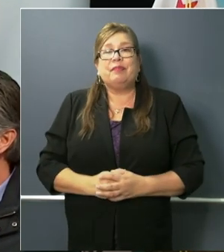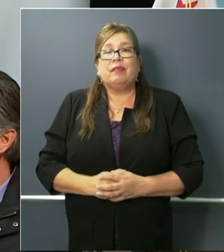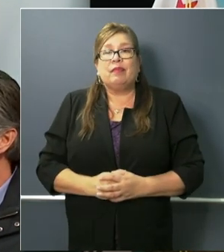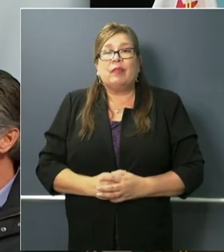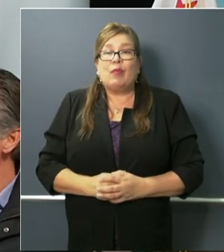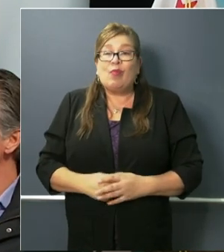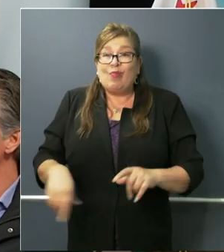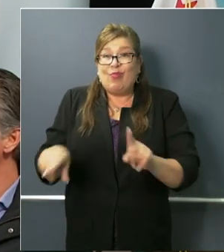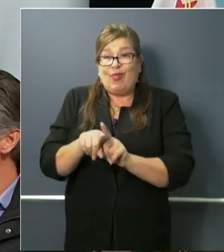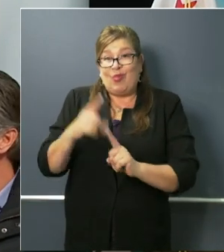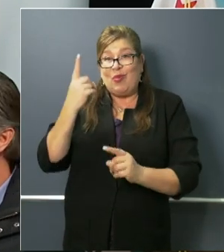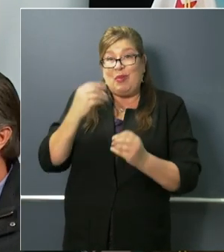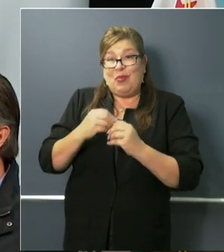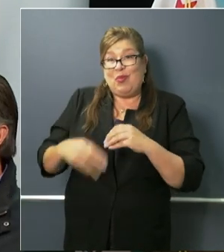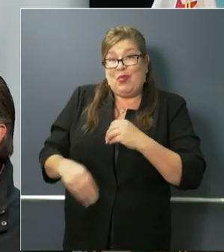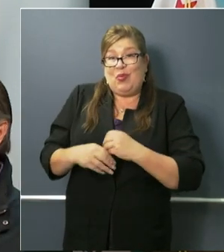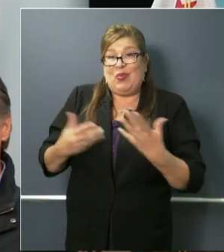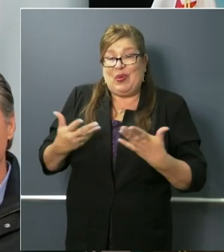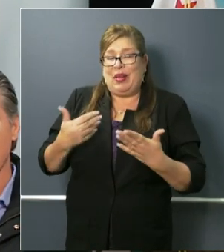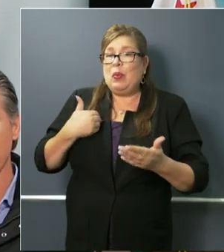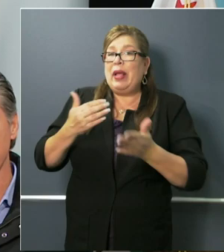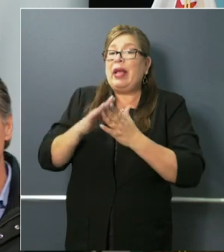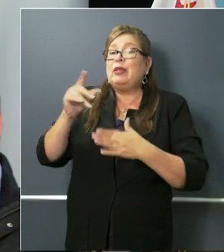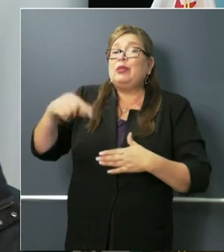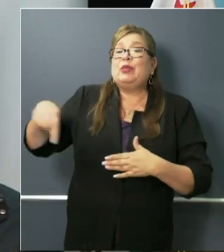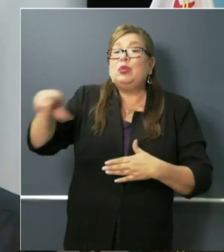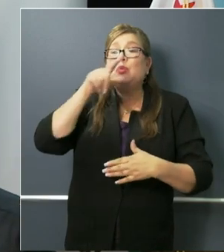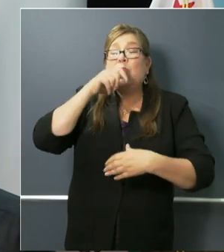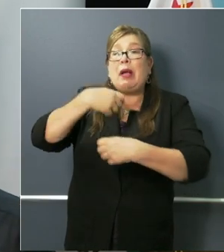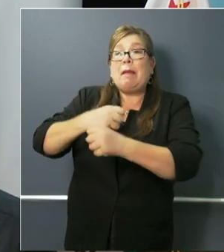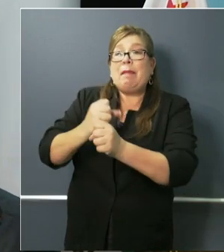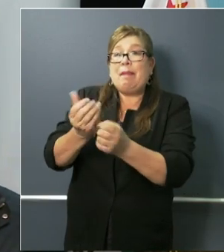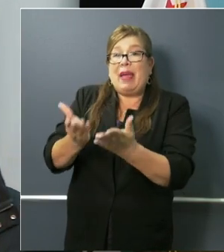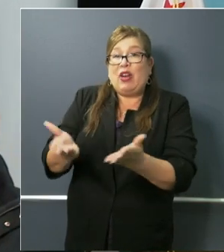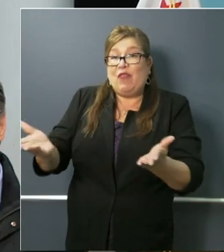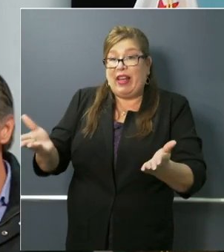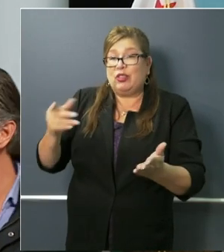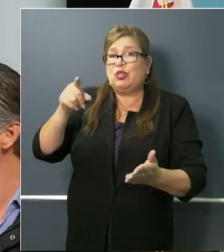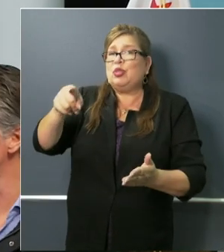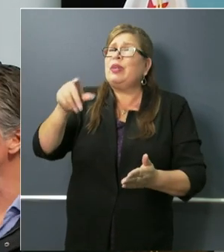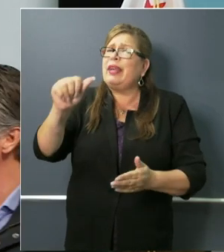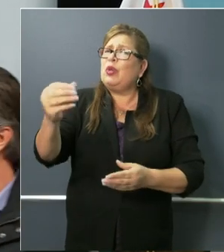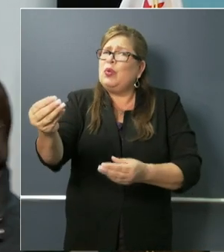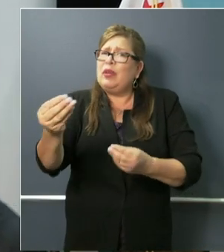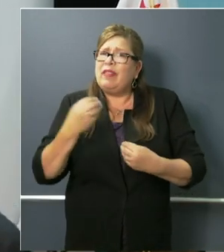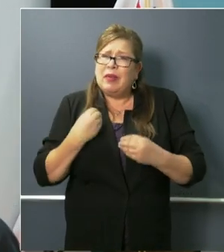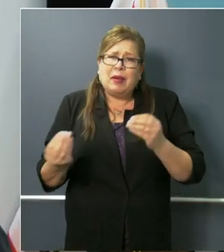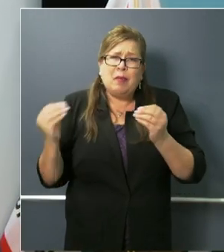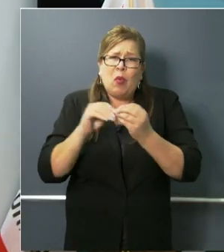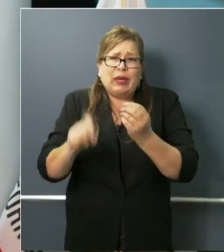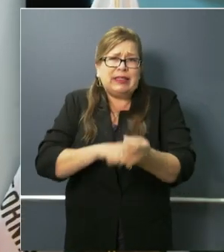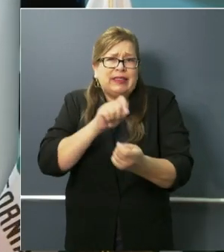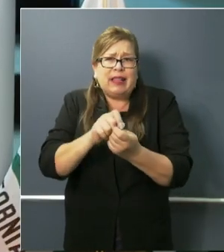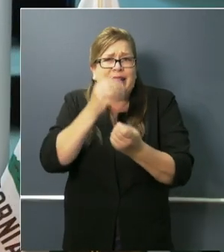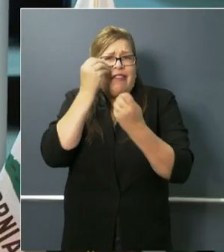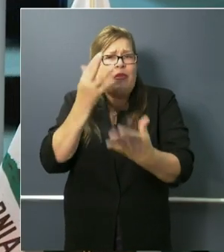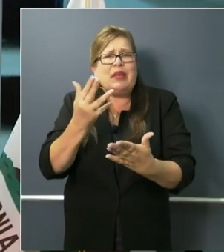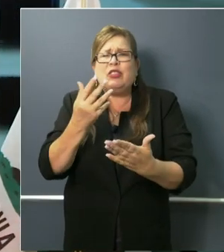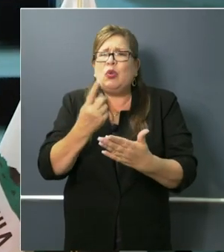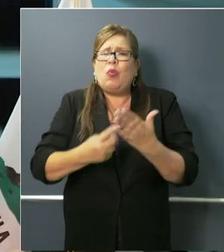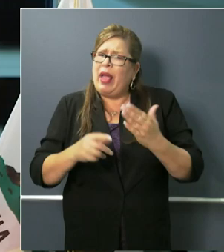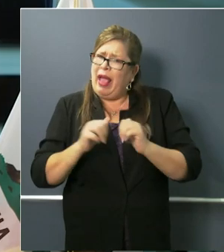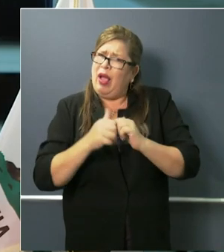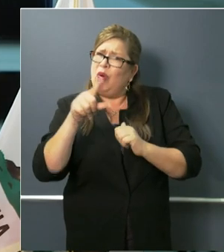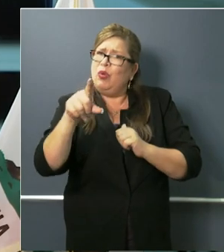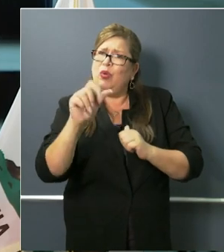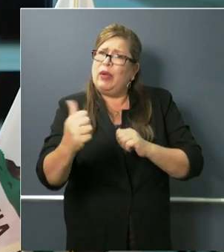We're also asking for manufacturers that are willing to ship to give us more specific data on what it is that they believe